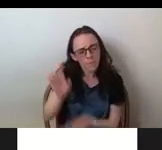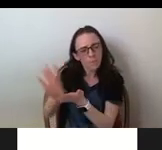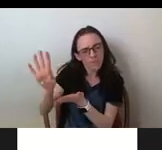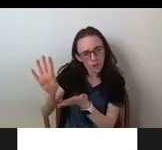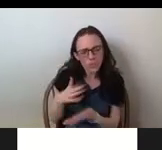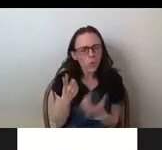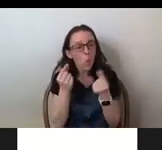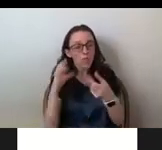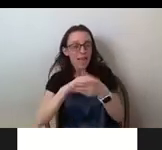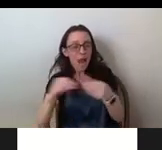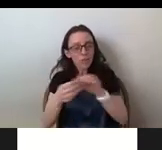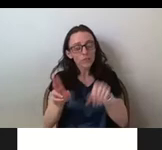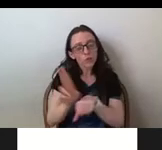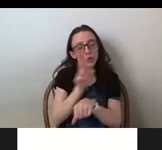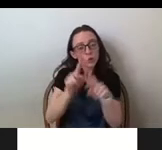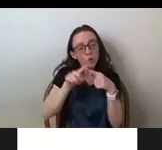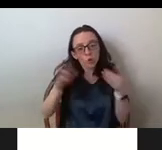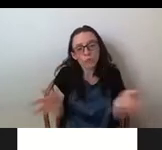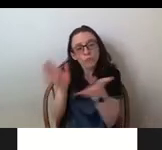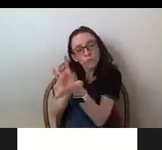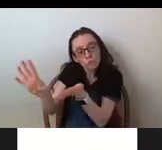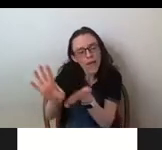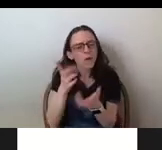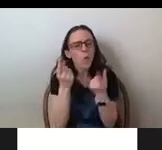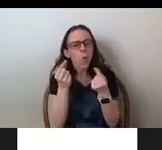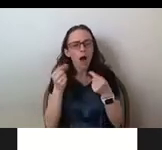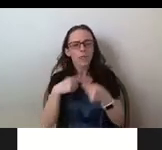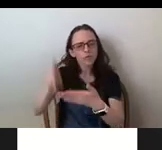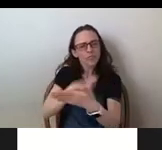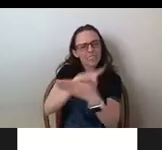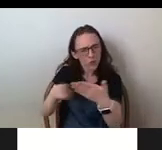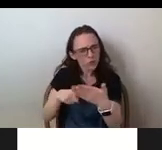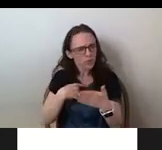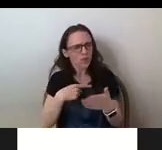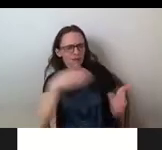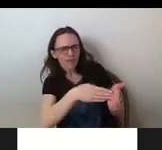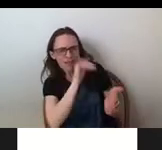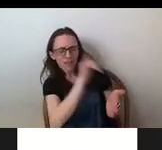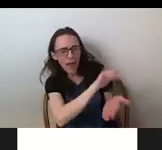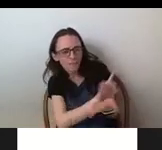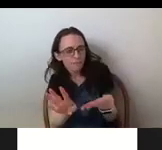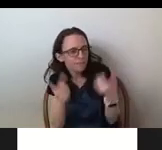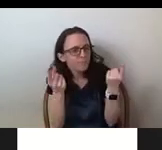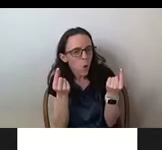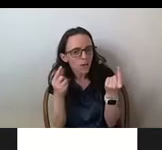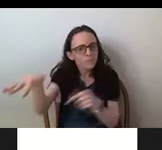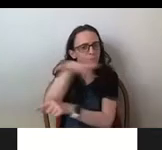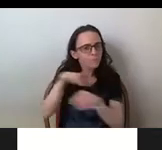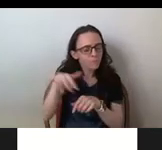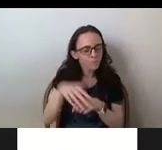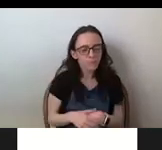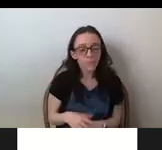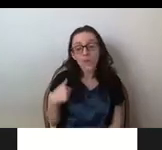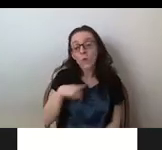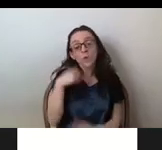narratives are used to criticize those justifications and the evictions themselves. We then wondered how, if at all,